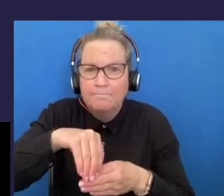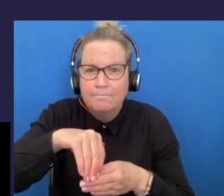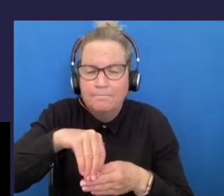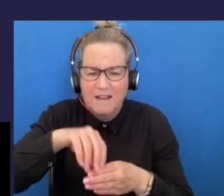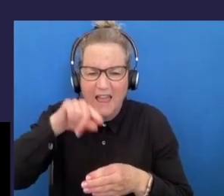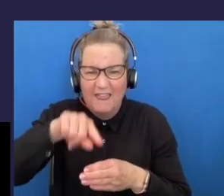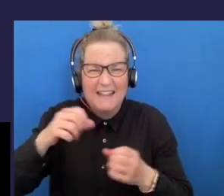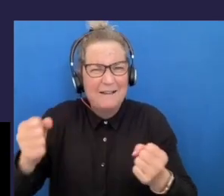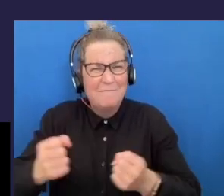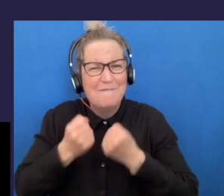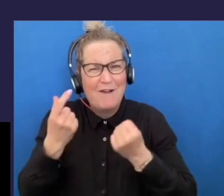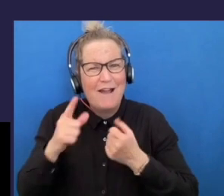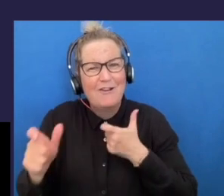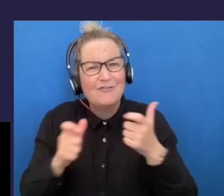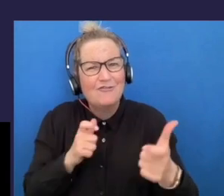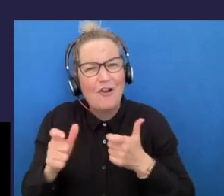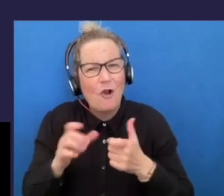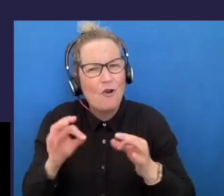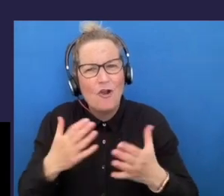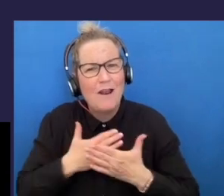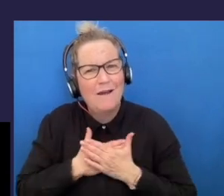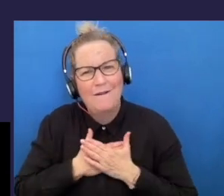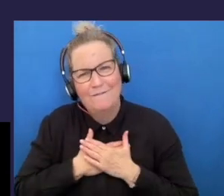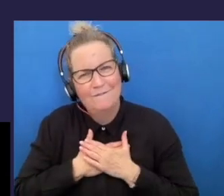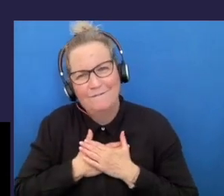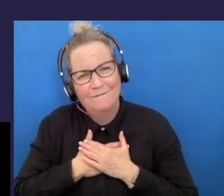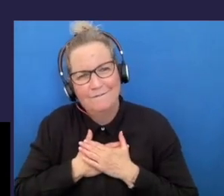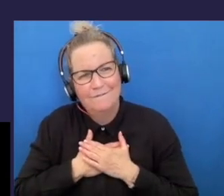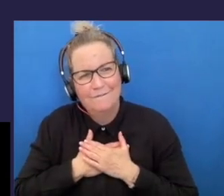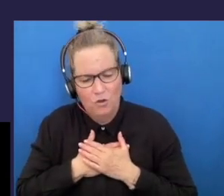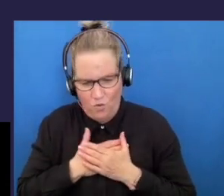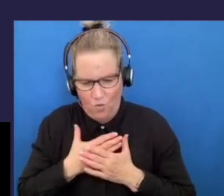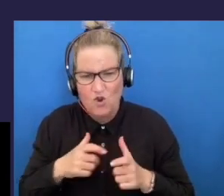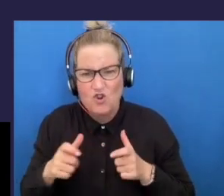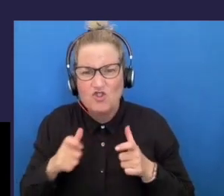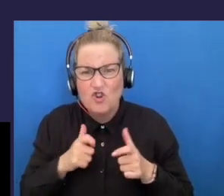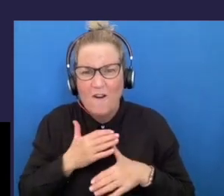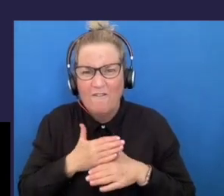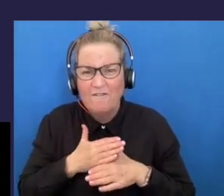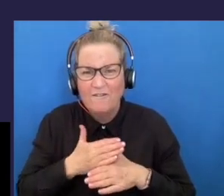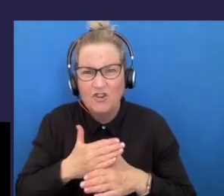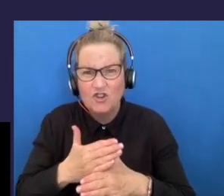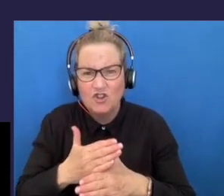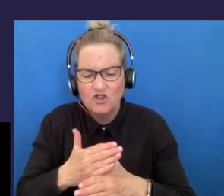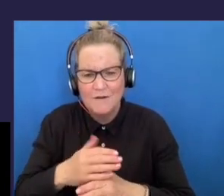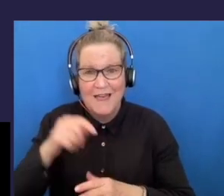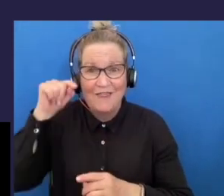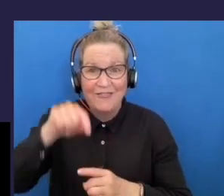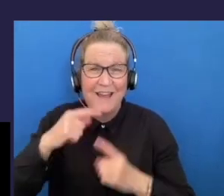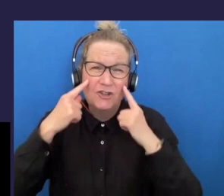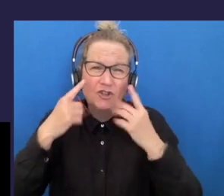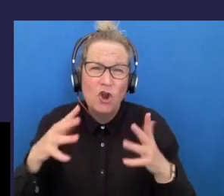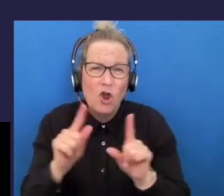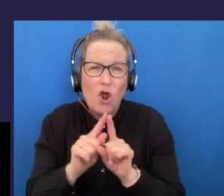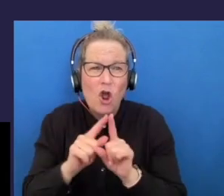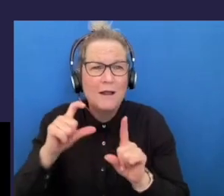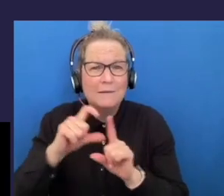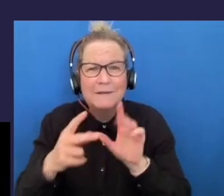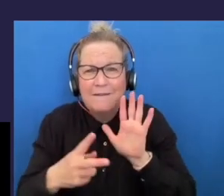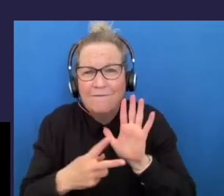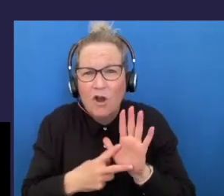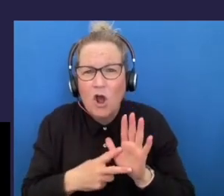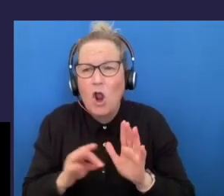control over the upper heart and that's like your domestic violence like your bullying at school